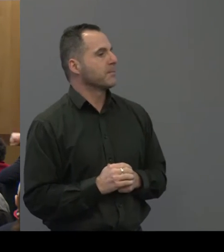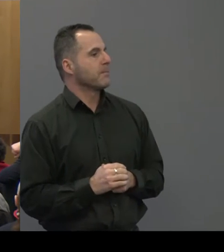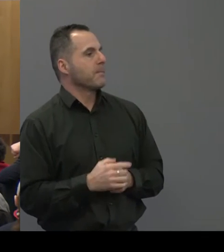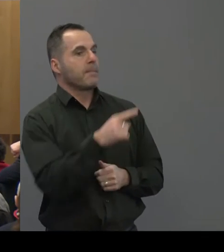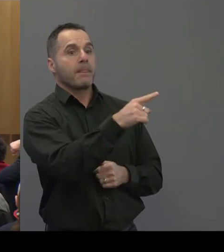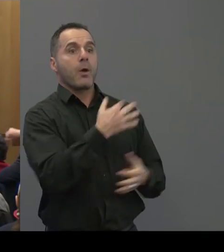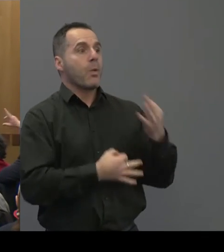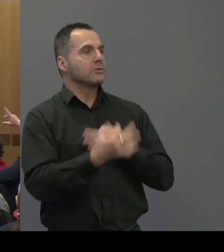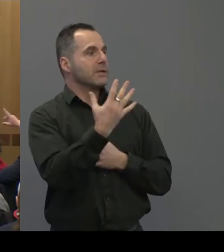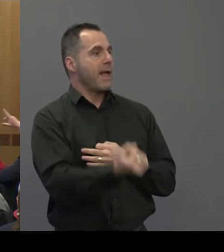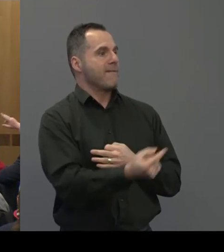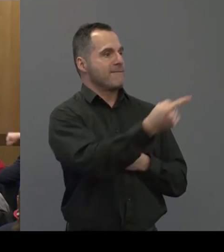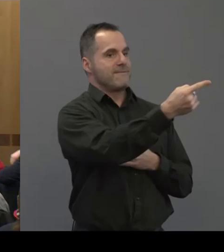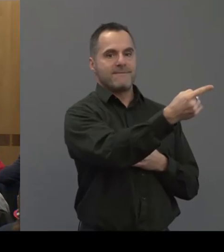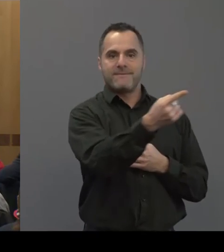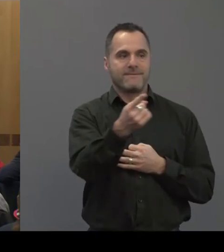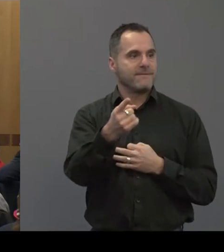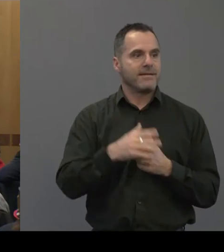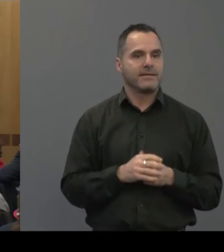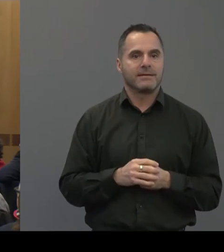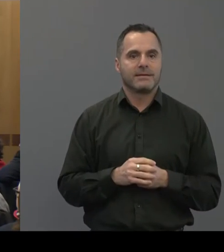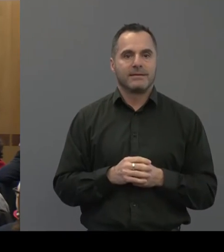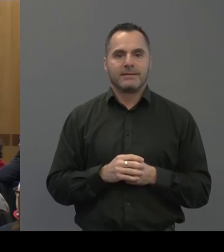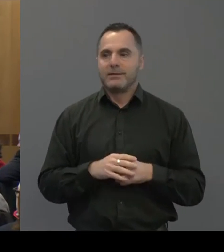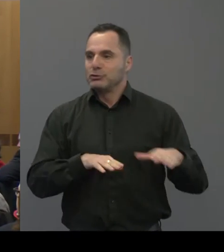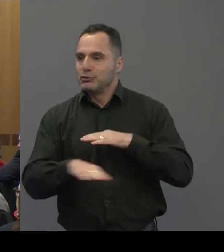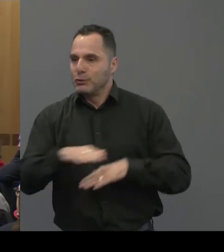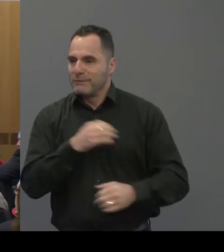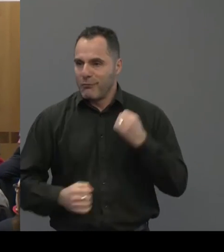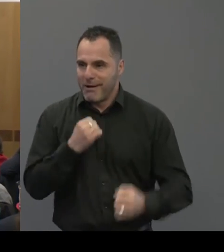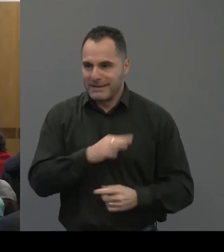Questions here. I've got my running shoes on, especially.